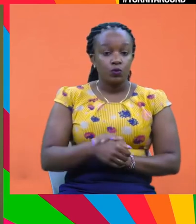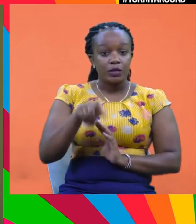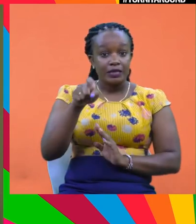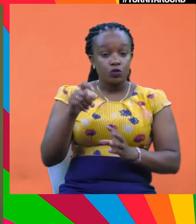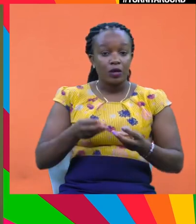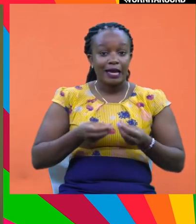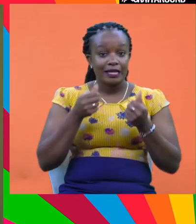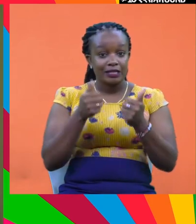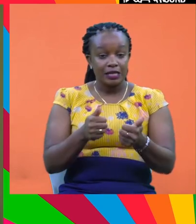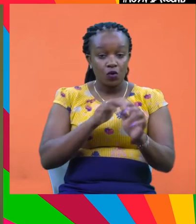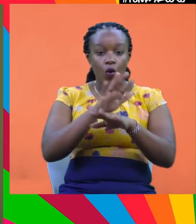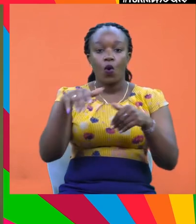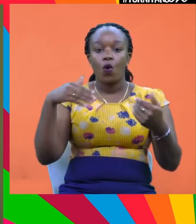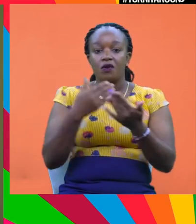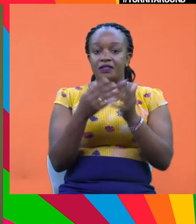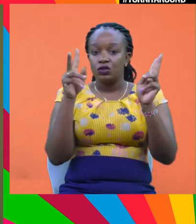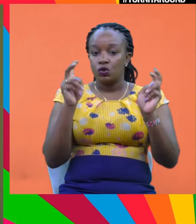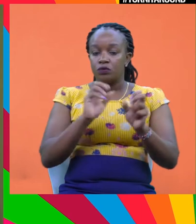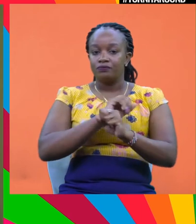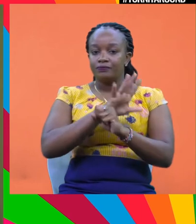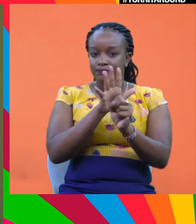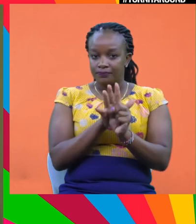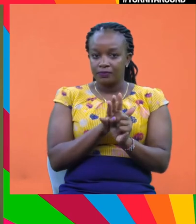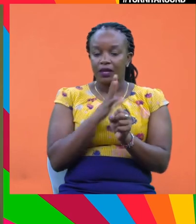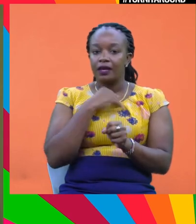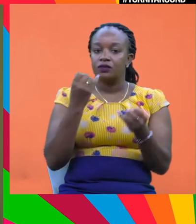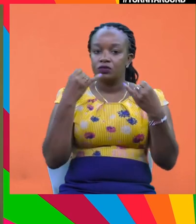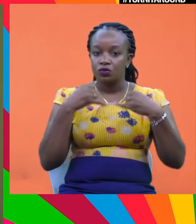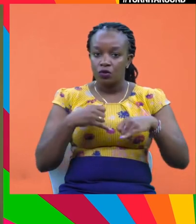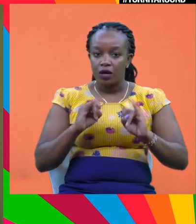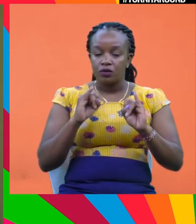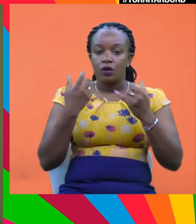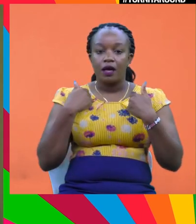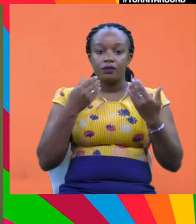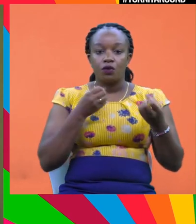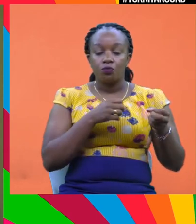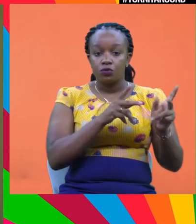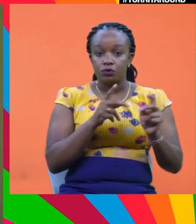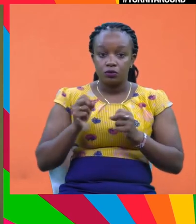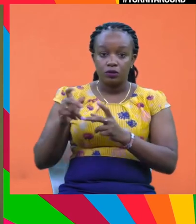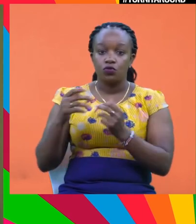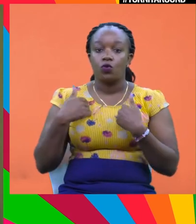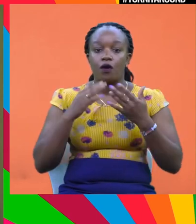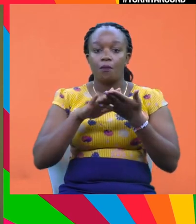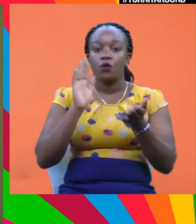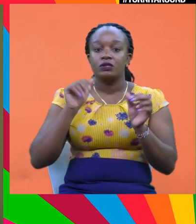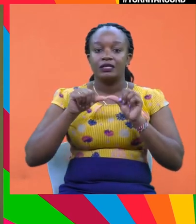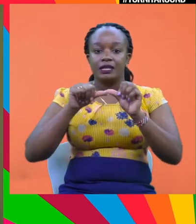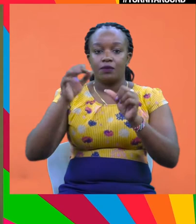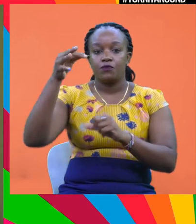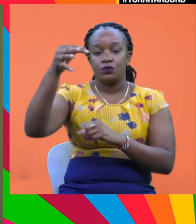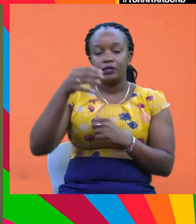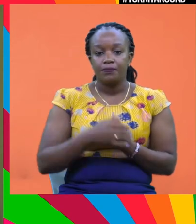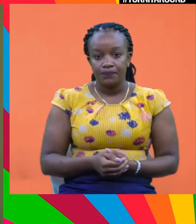We need to address these legacies of COVID-19 and seize the opportunity to lay the ground for a more sustainable future.